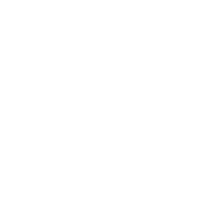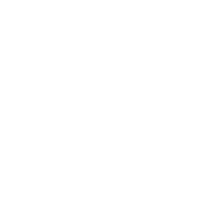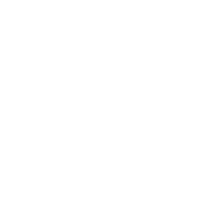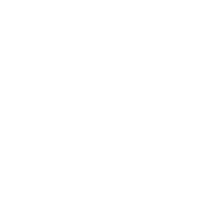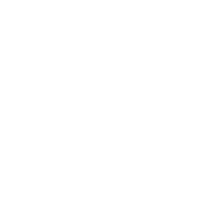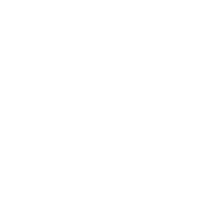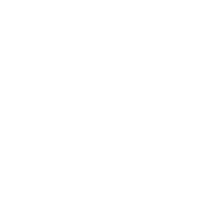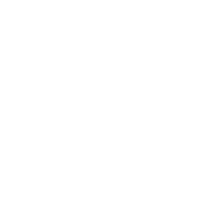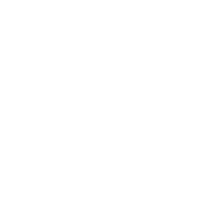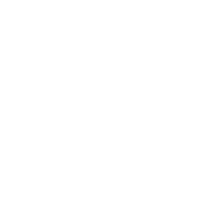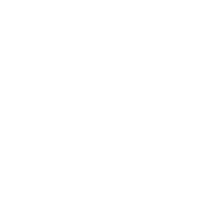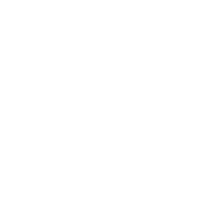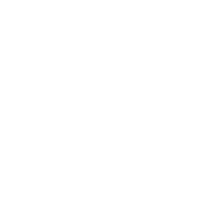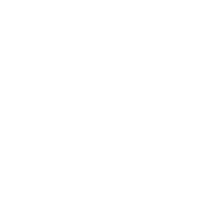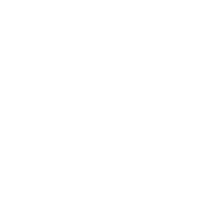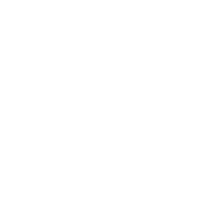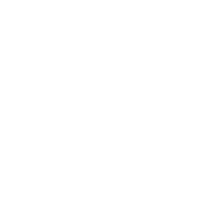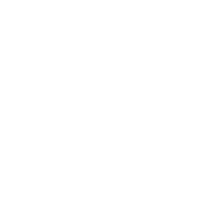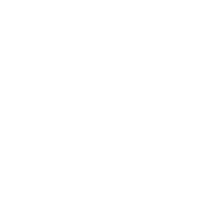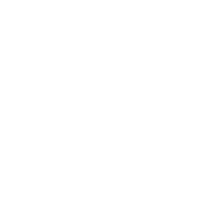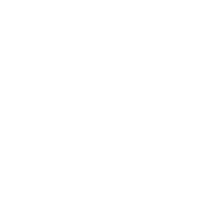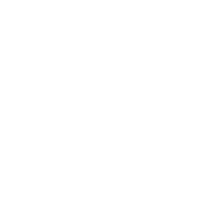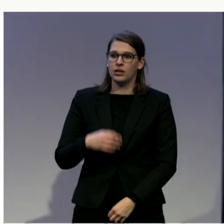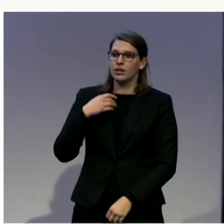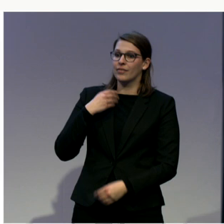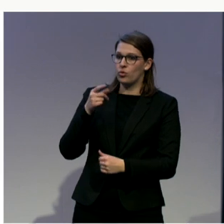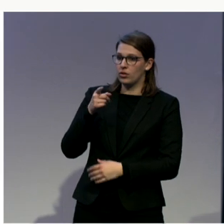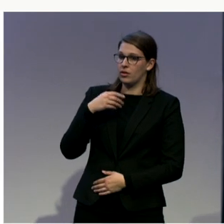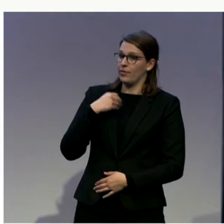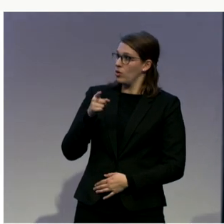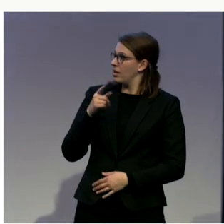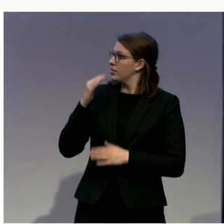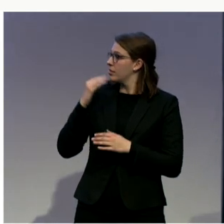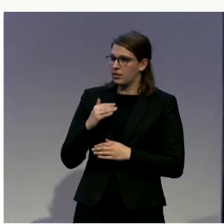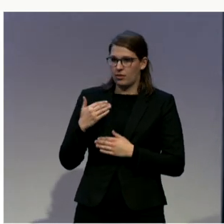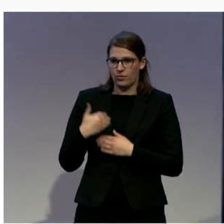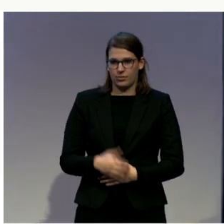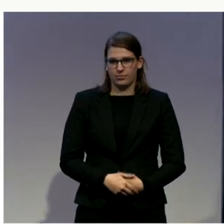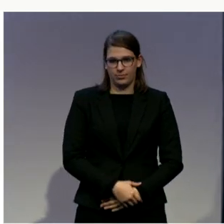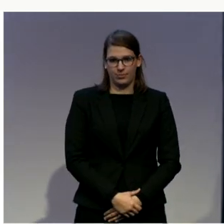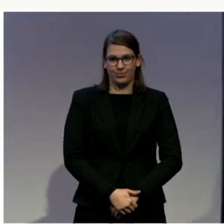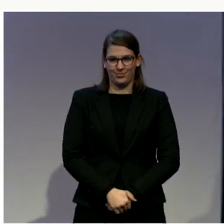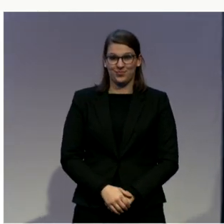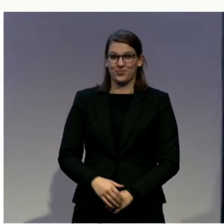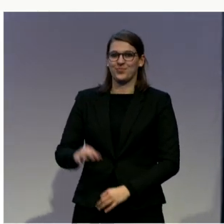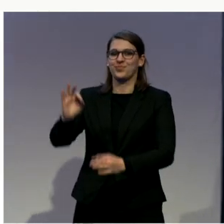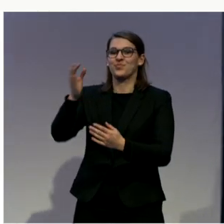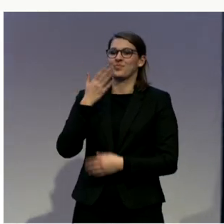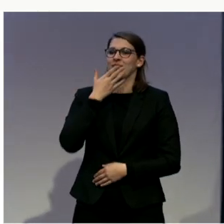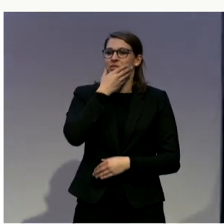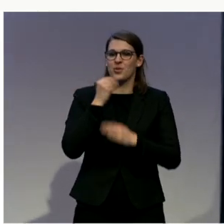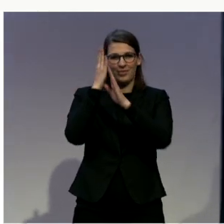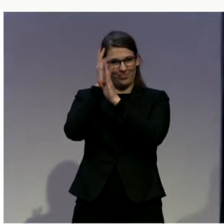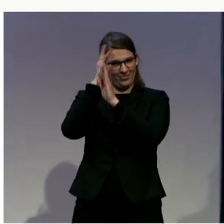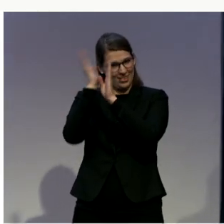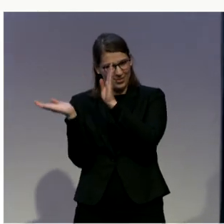So, good afternoon. My name is Samantha Sonangurai. I'm with Lena Cheshire in Southern